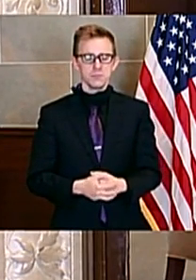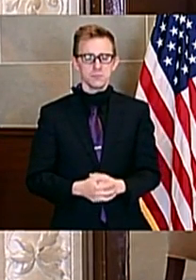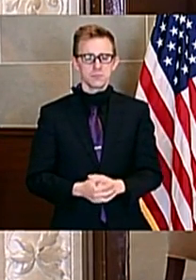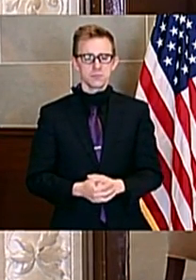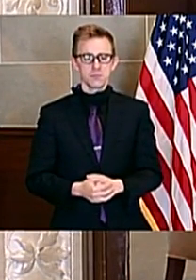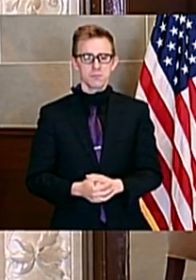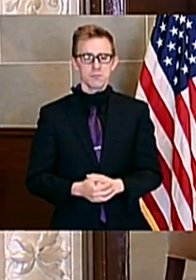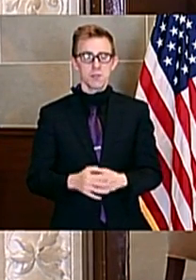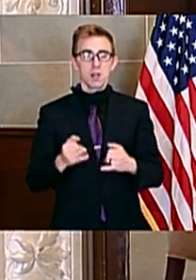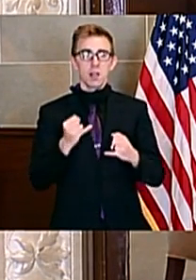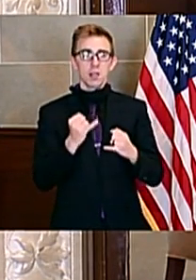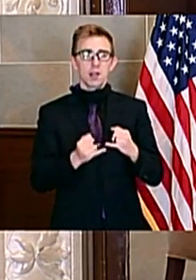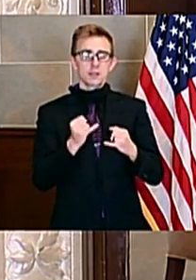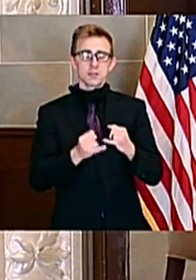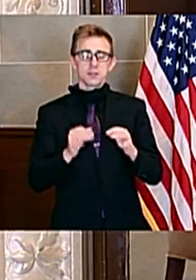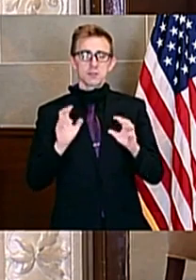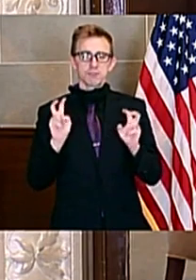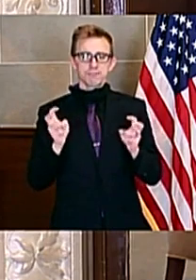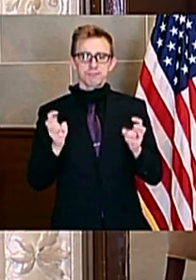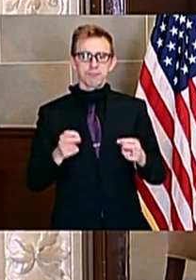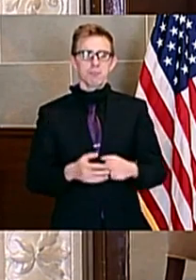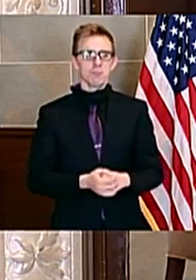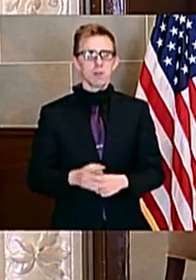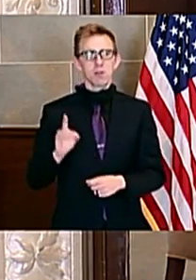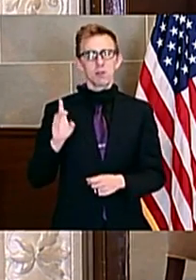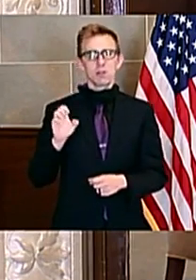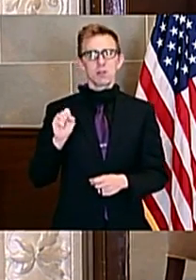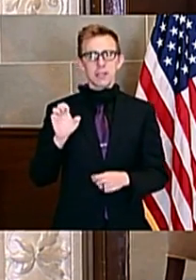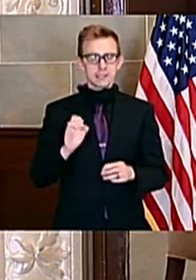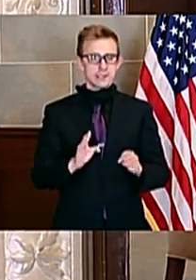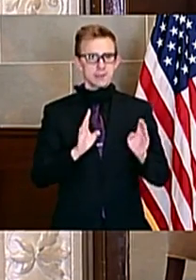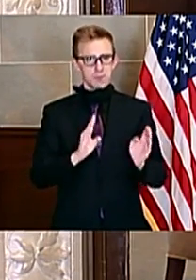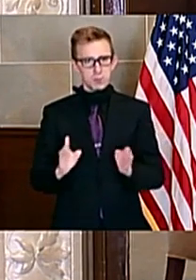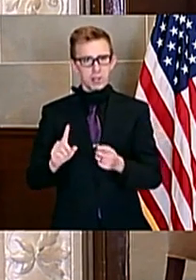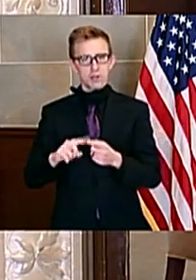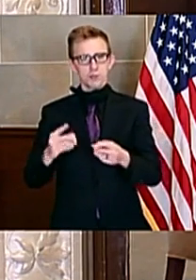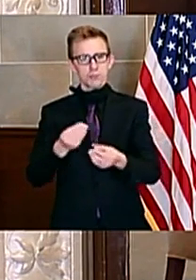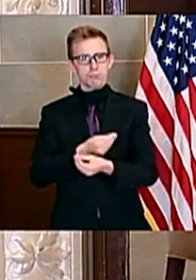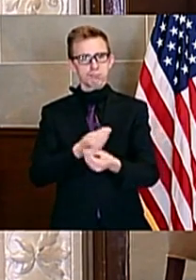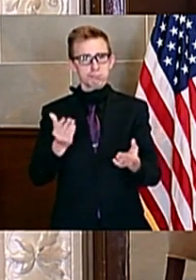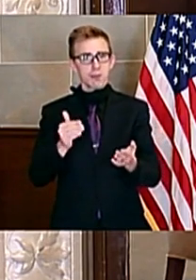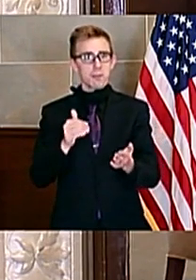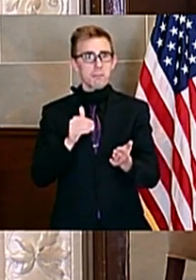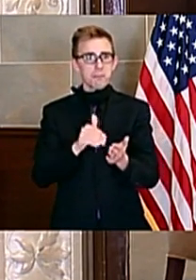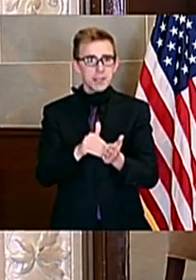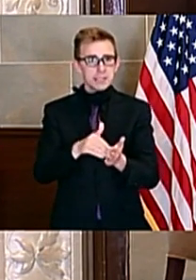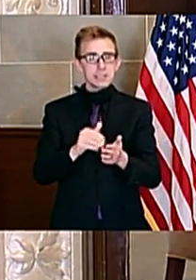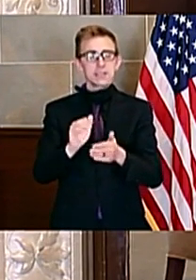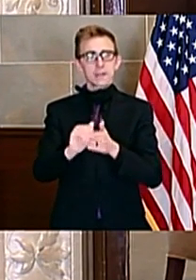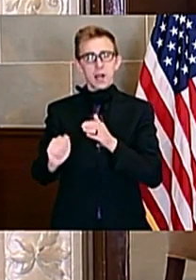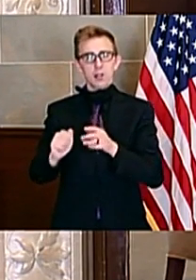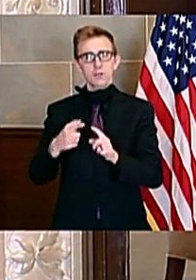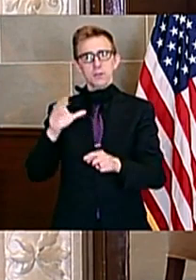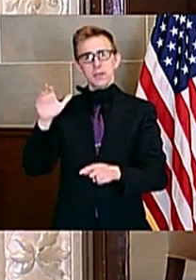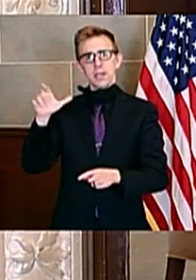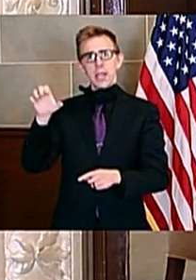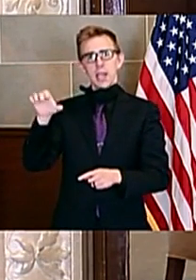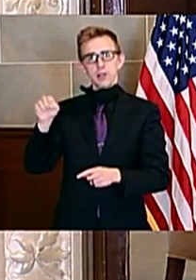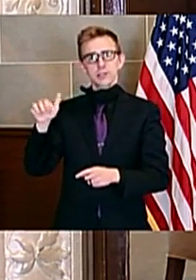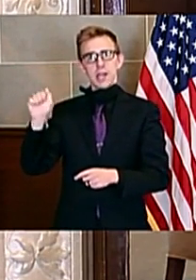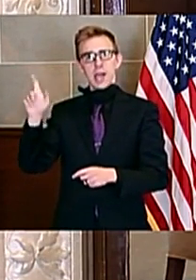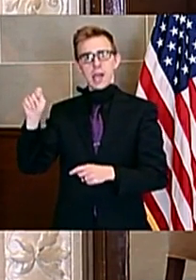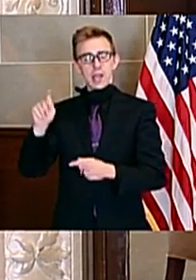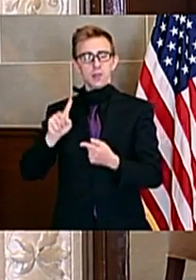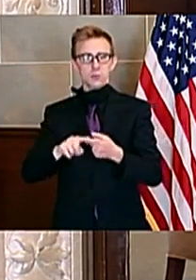Last but certainly not least, DESE is preparing to distribute millions of dollars from the CARES Act to our local